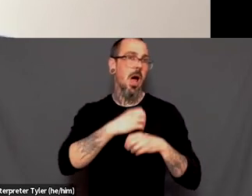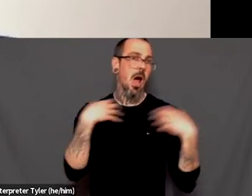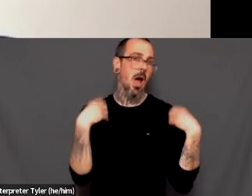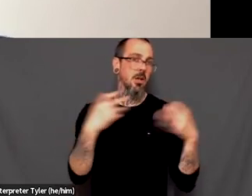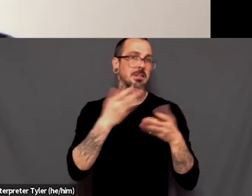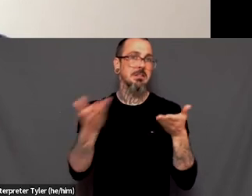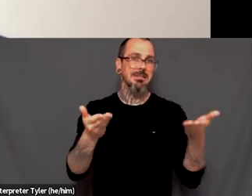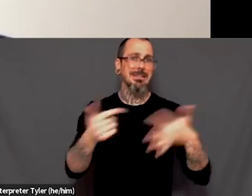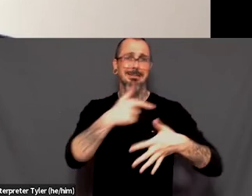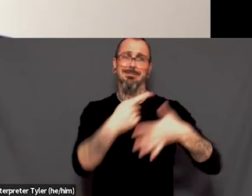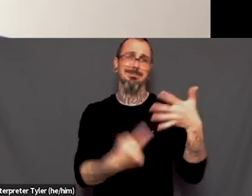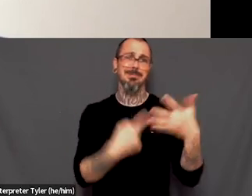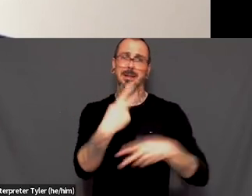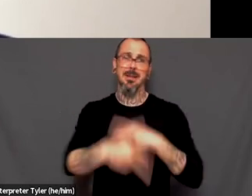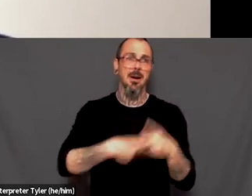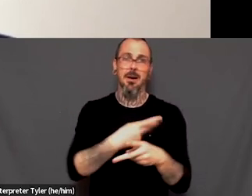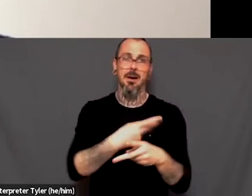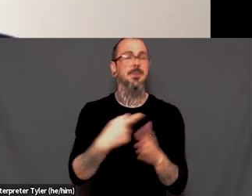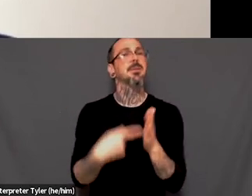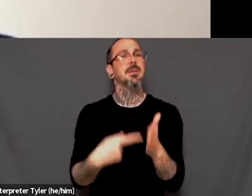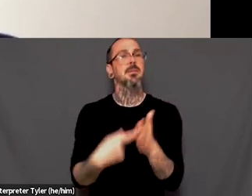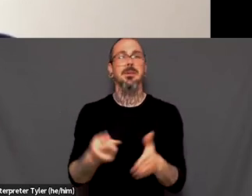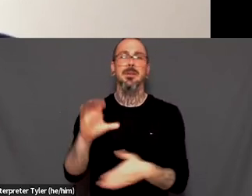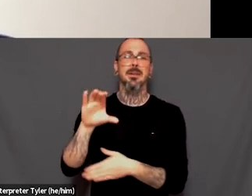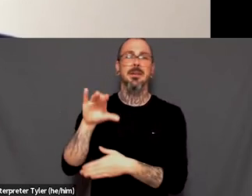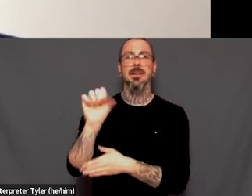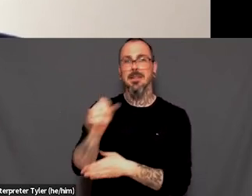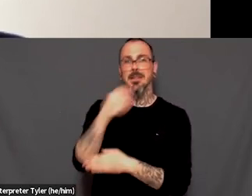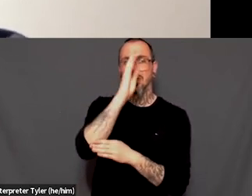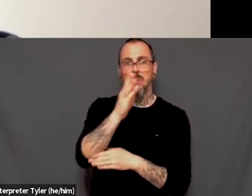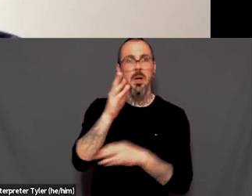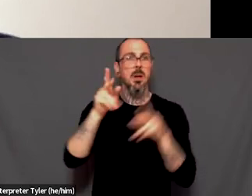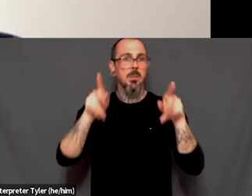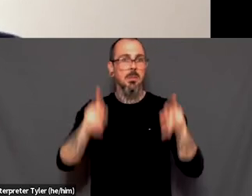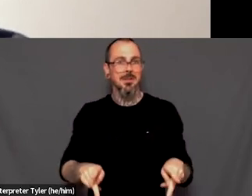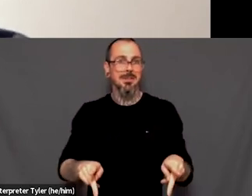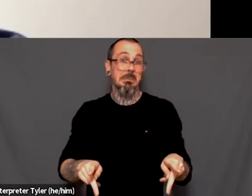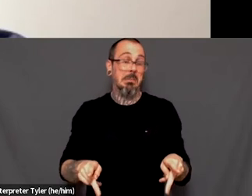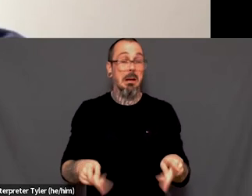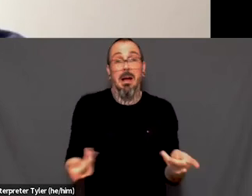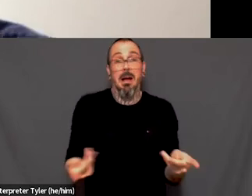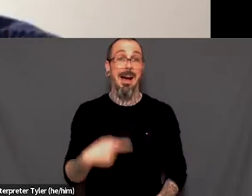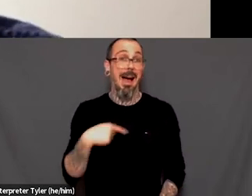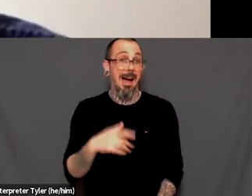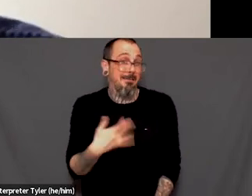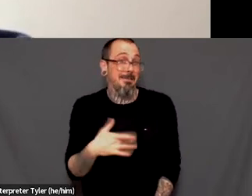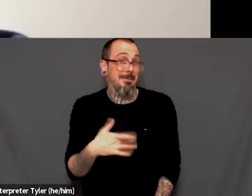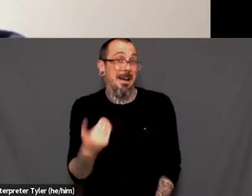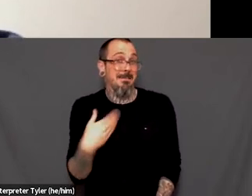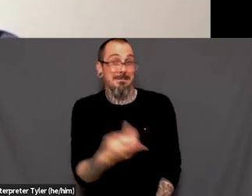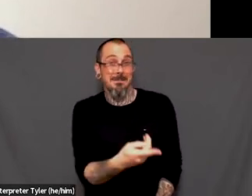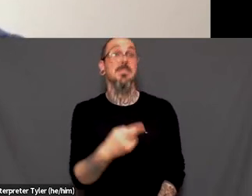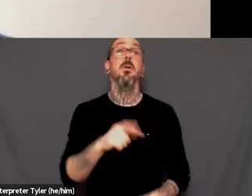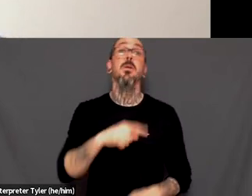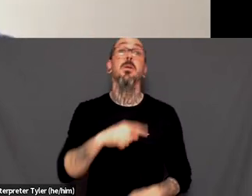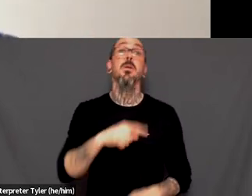getting an STI test as like a cis straight person, cause I hear those exist. If you're getting a test, you're getting a sexual health